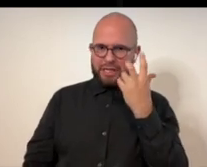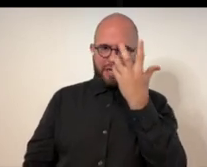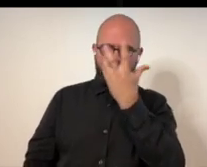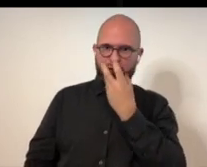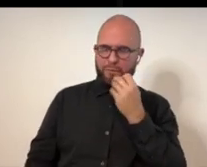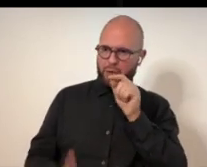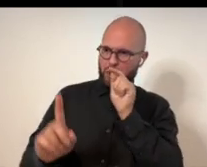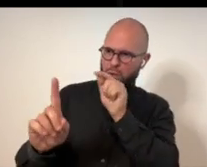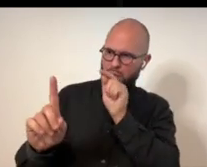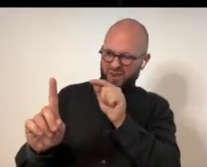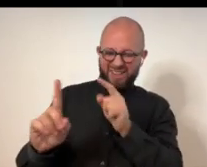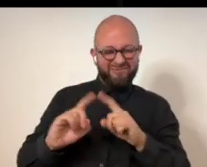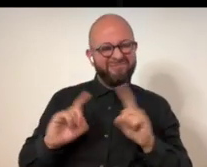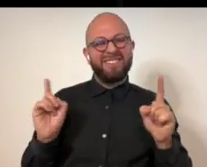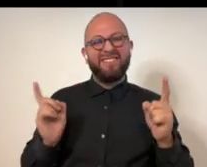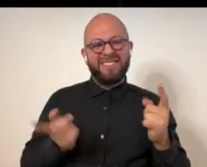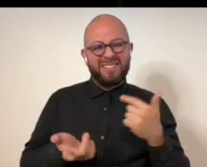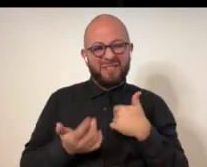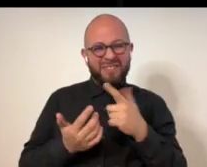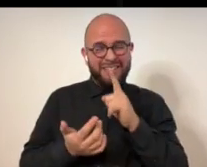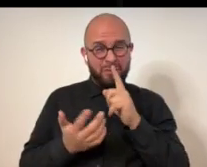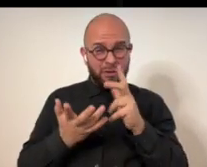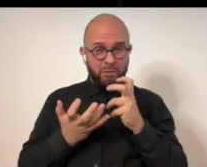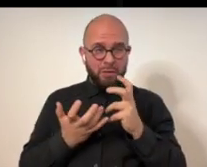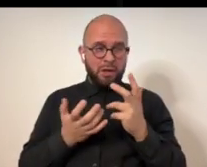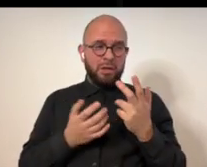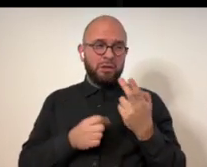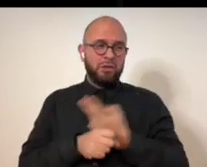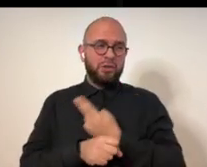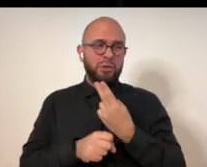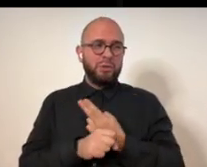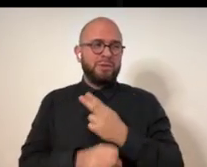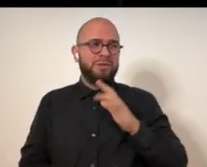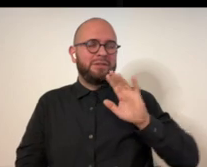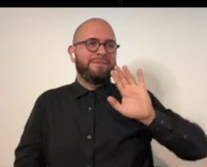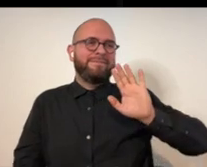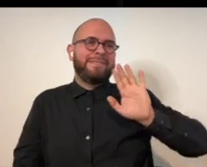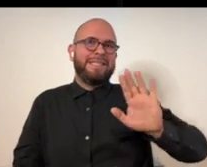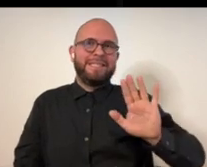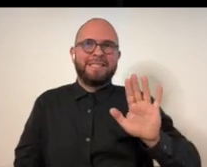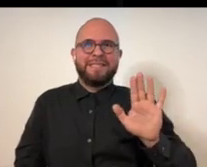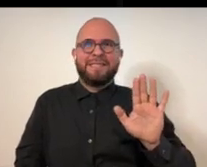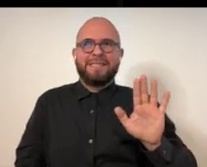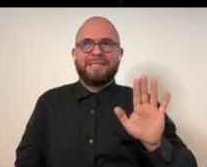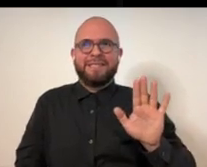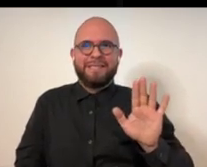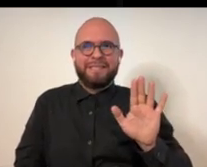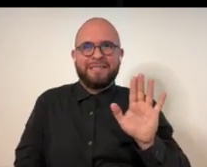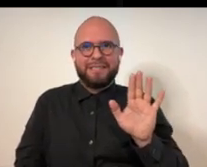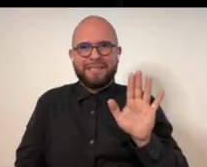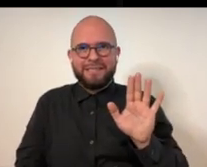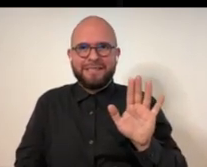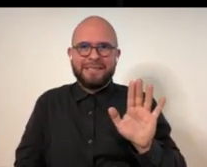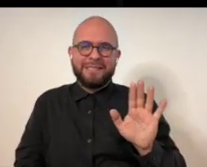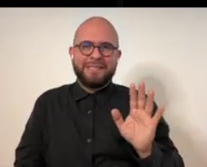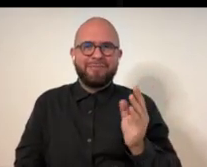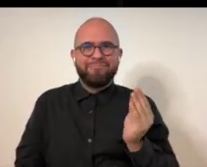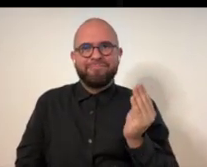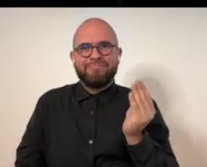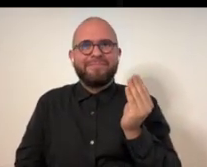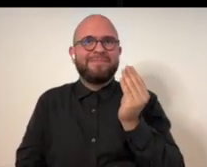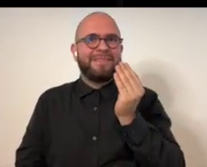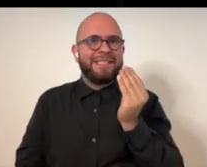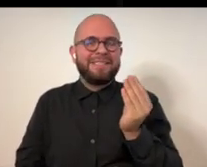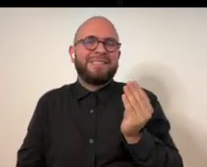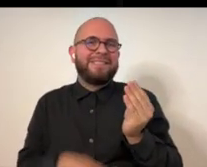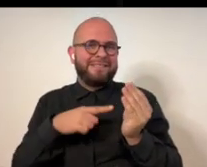sense of, of what beauty is. And so I really wanted to, to, use his